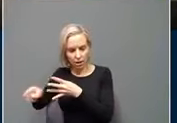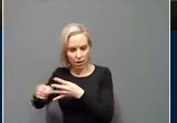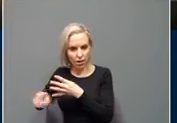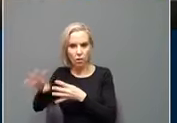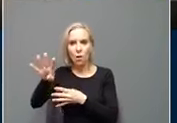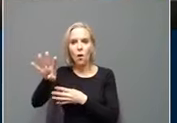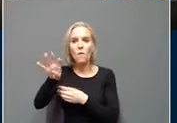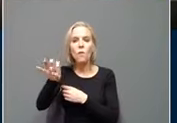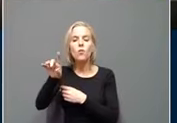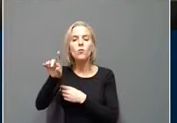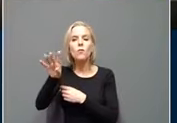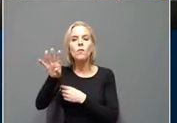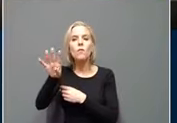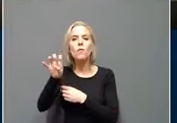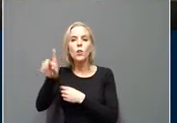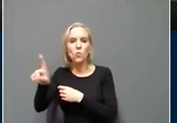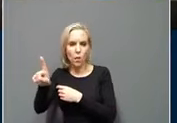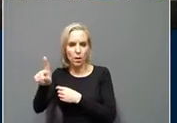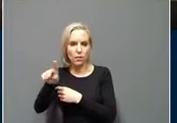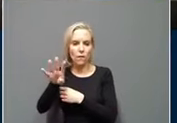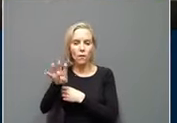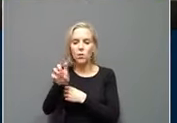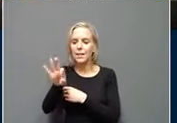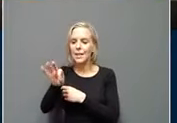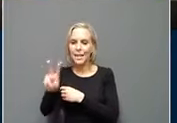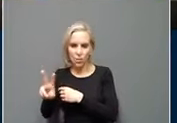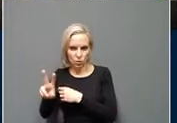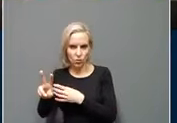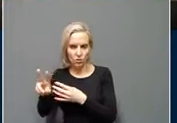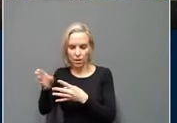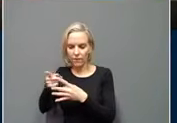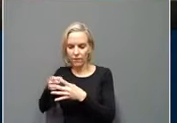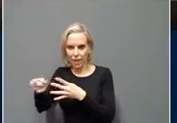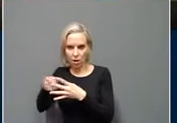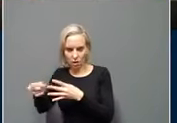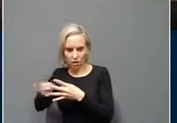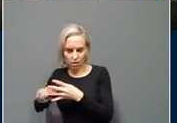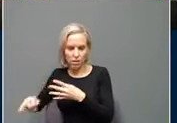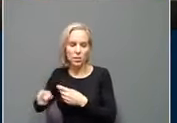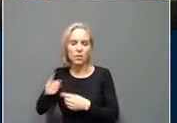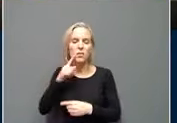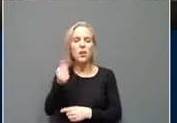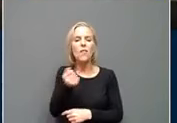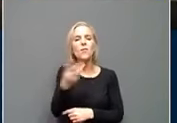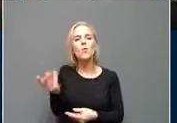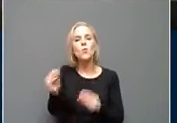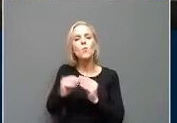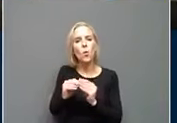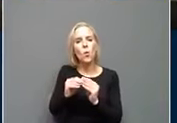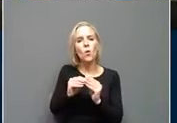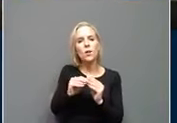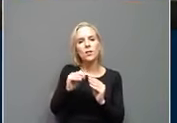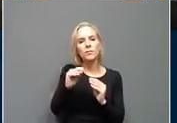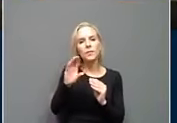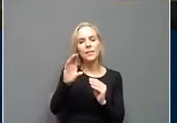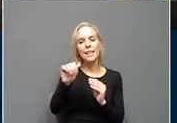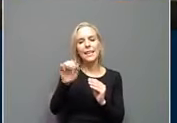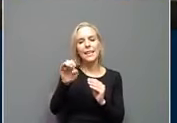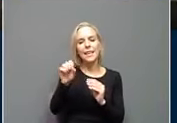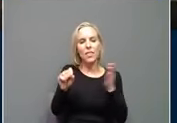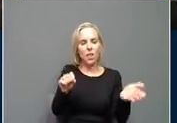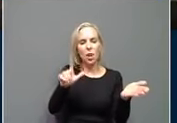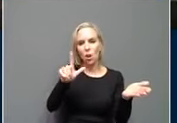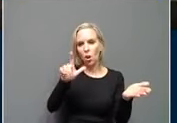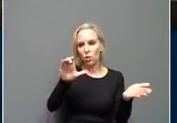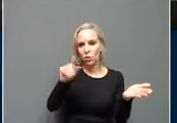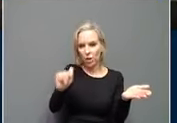492. Continue to see a few more cases in long-term care than we would like. We really need